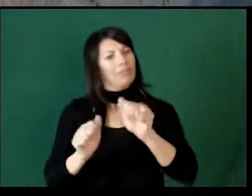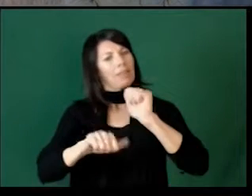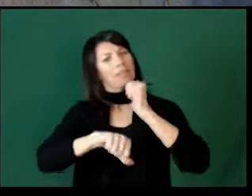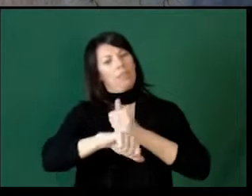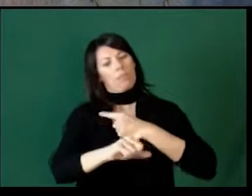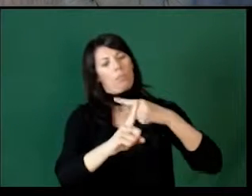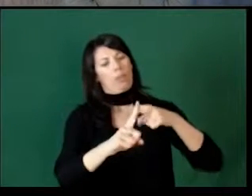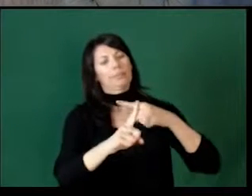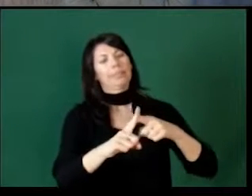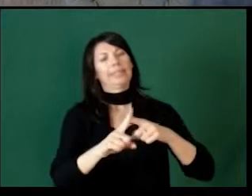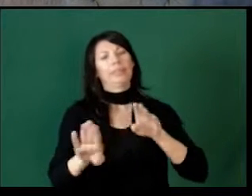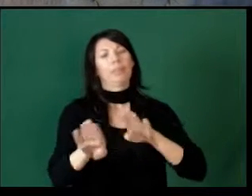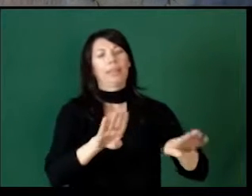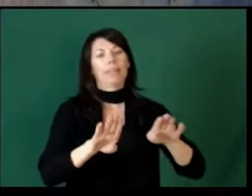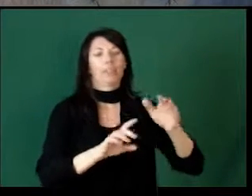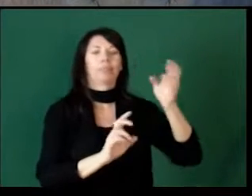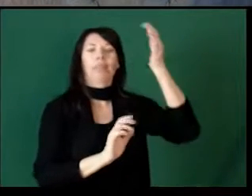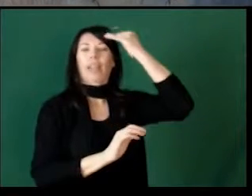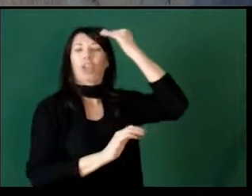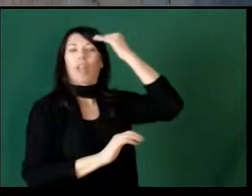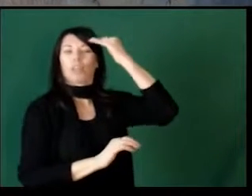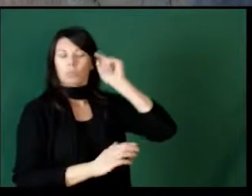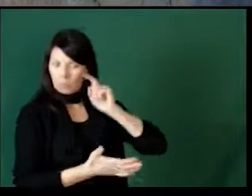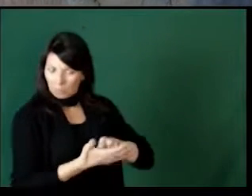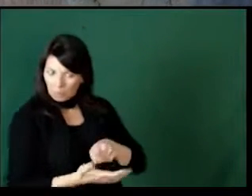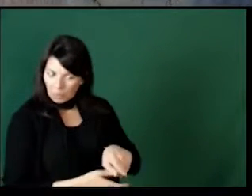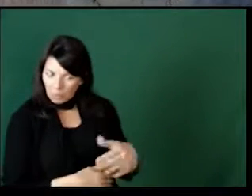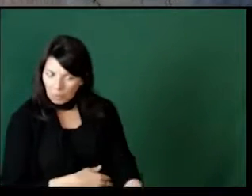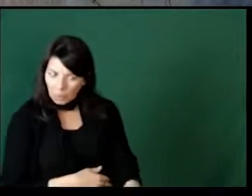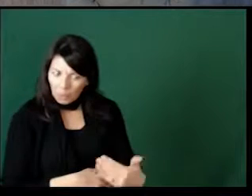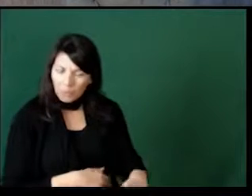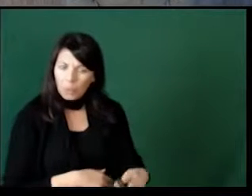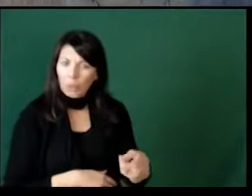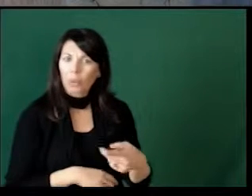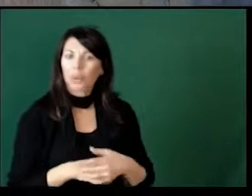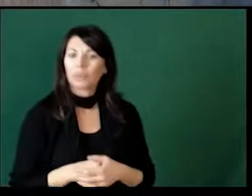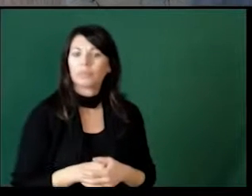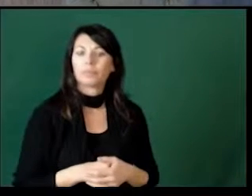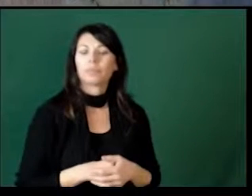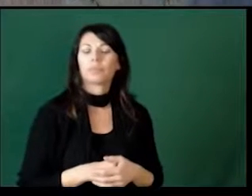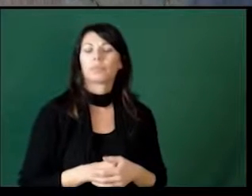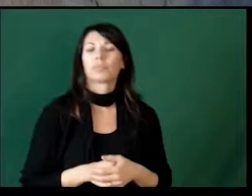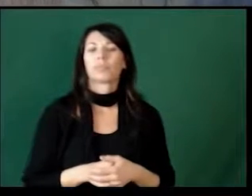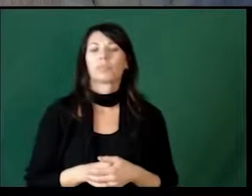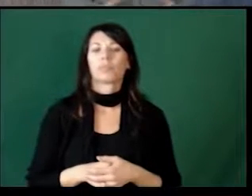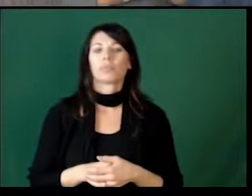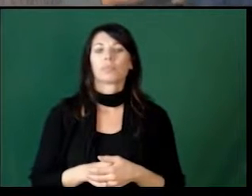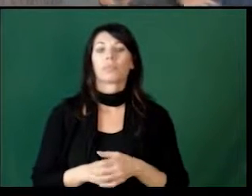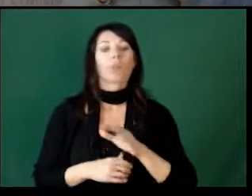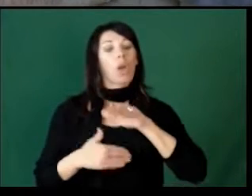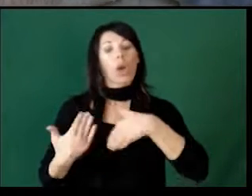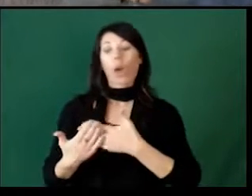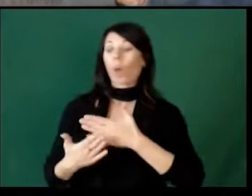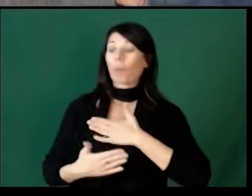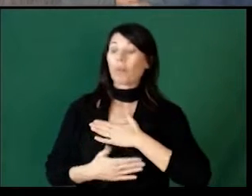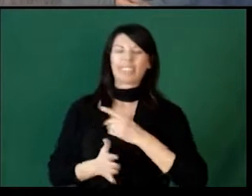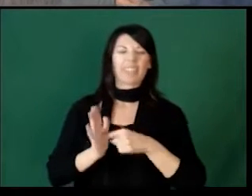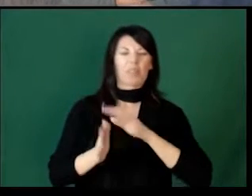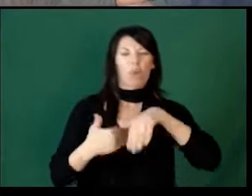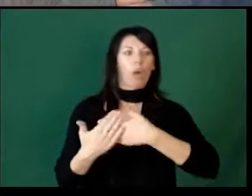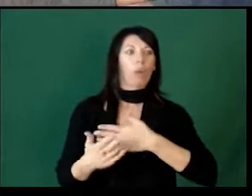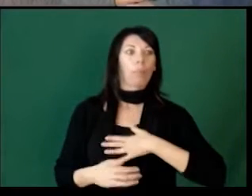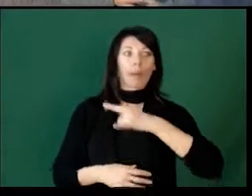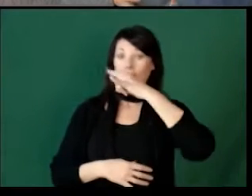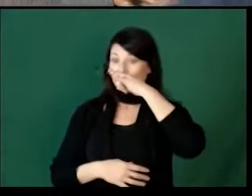to do it, you can set up a positive behavior acknowledgement for students that do their chores. All of my kids who are